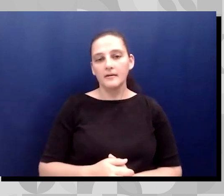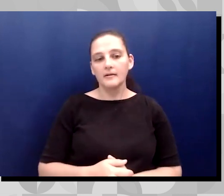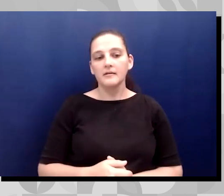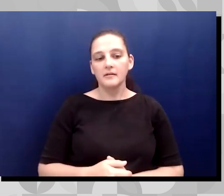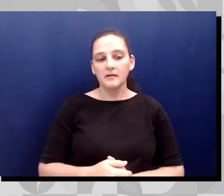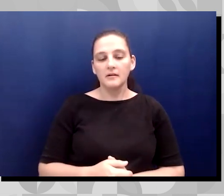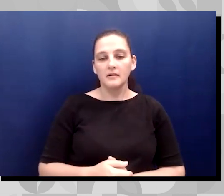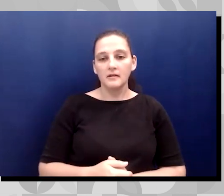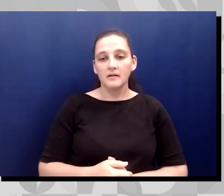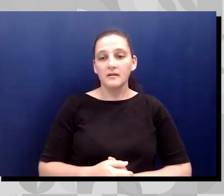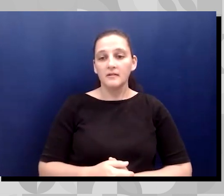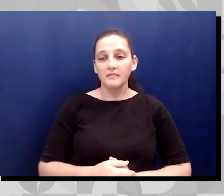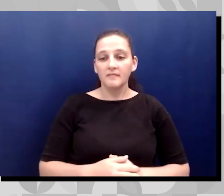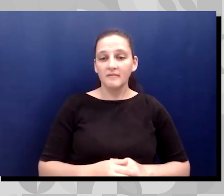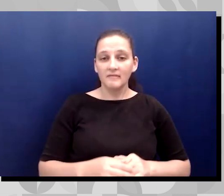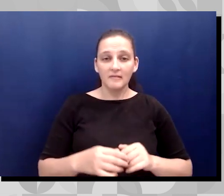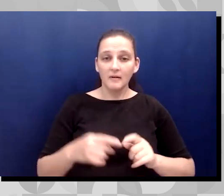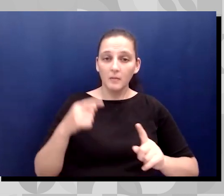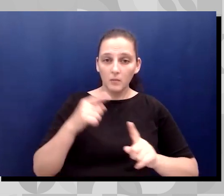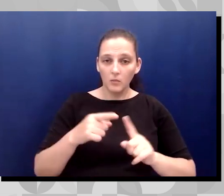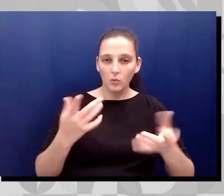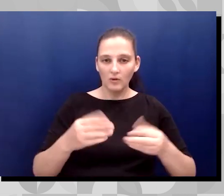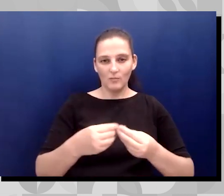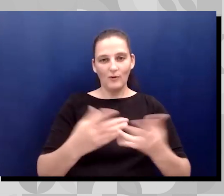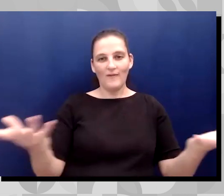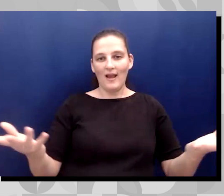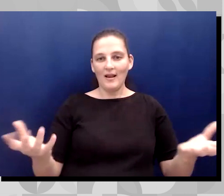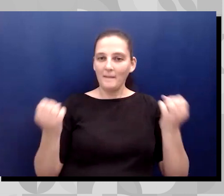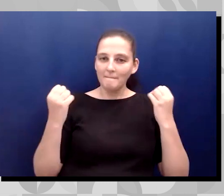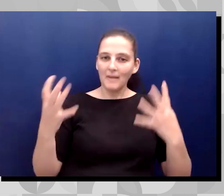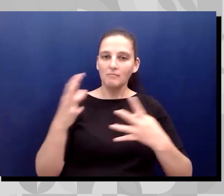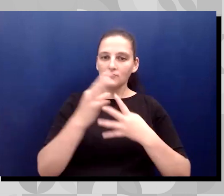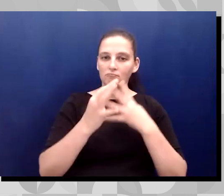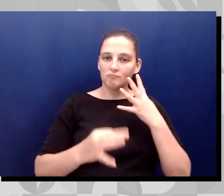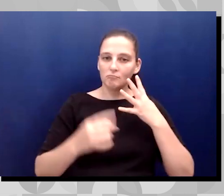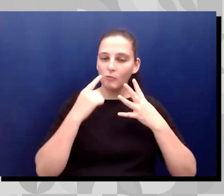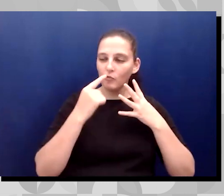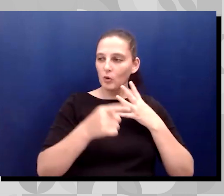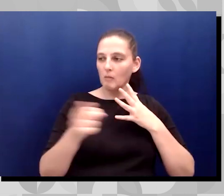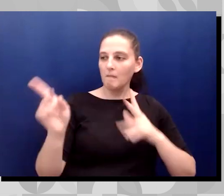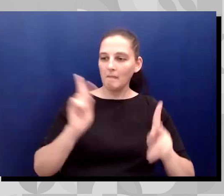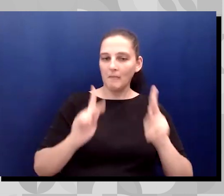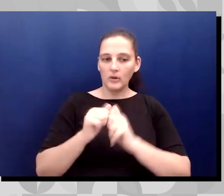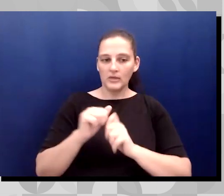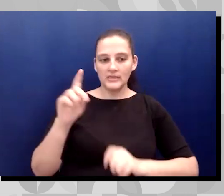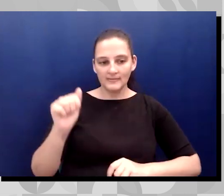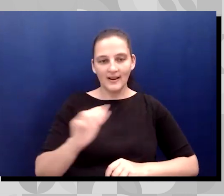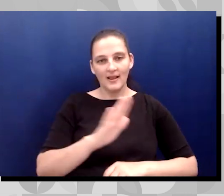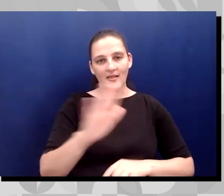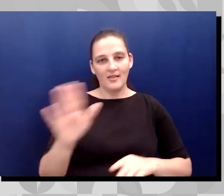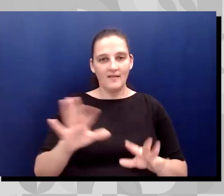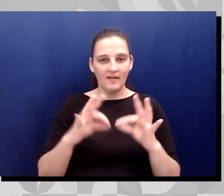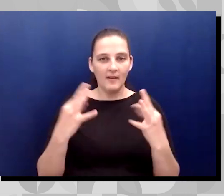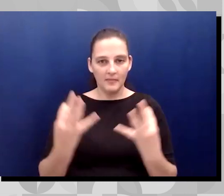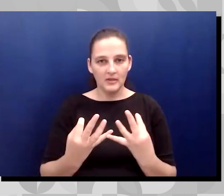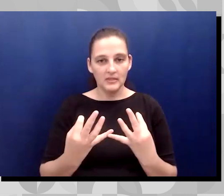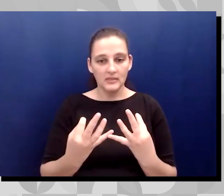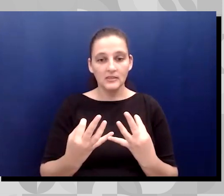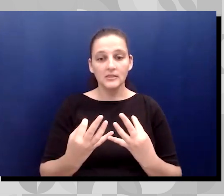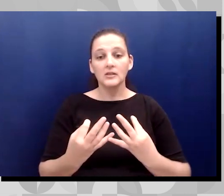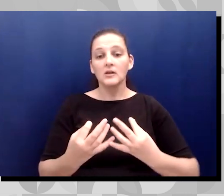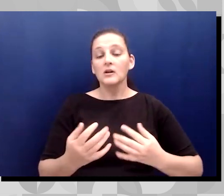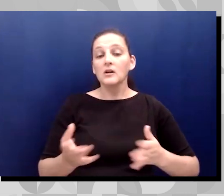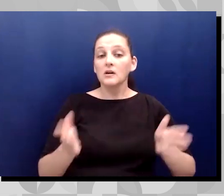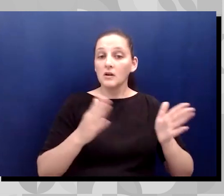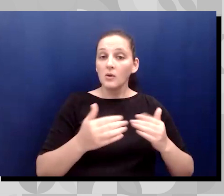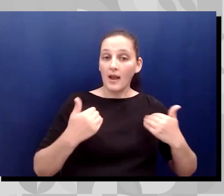choices, uh, for people with disabilities and their families. We do a school program. We're